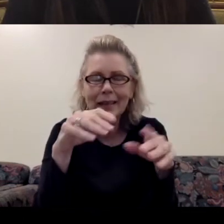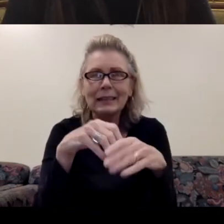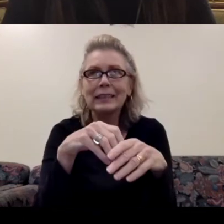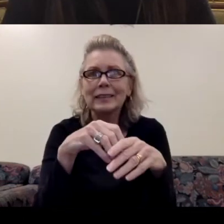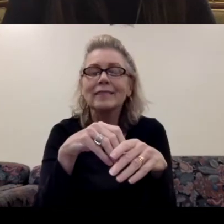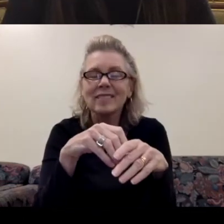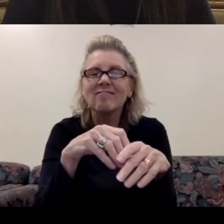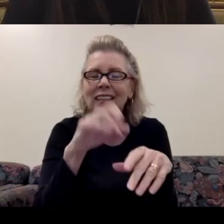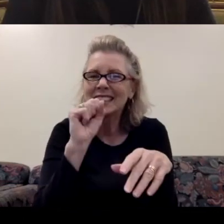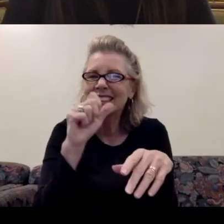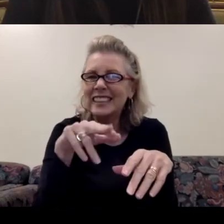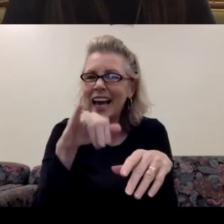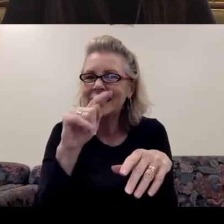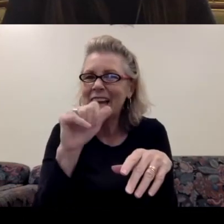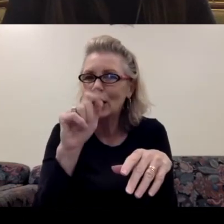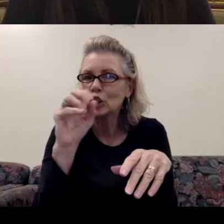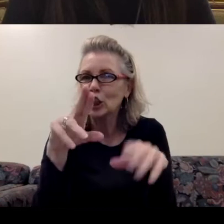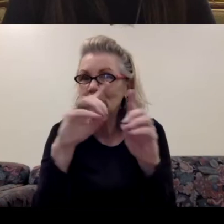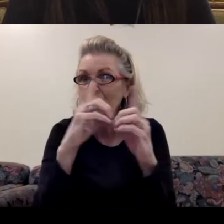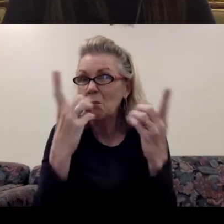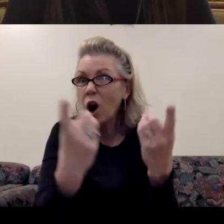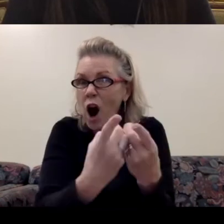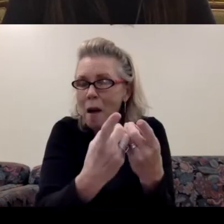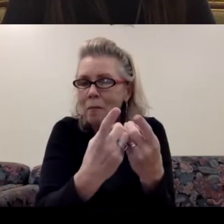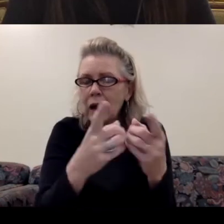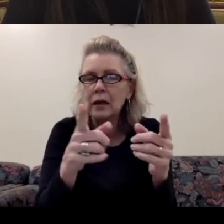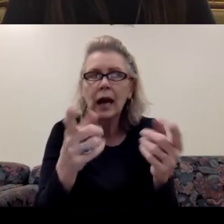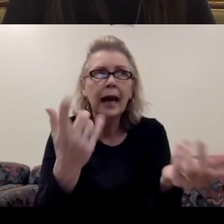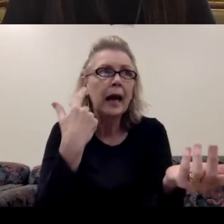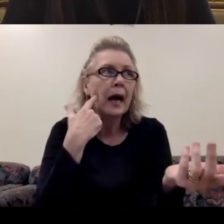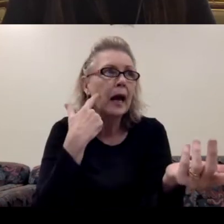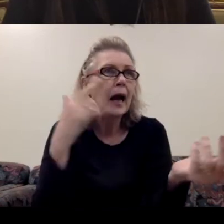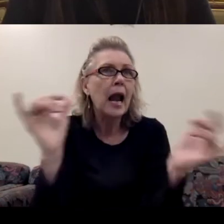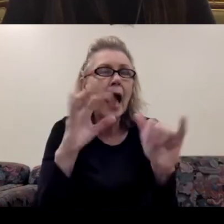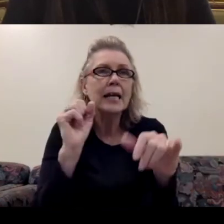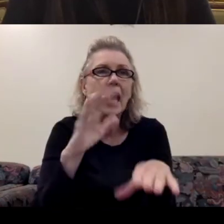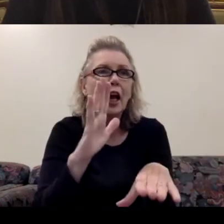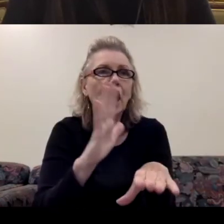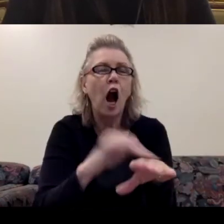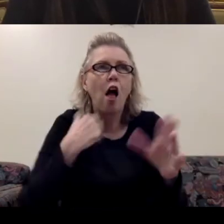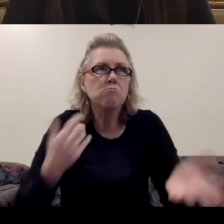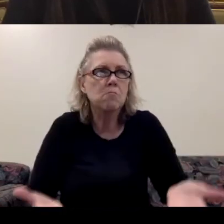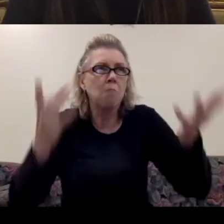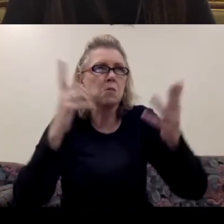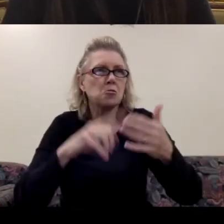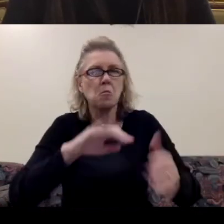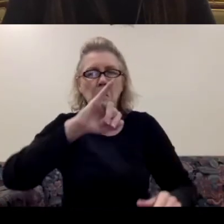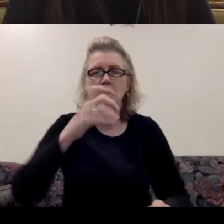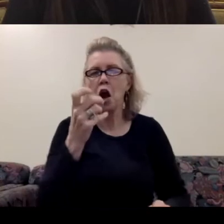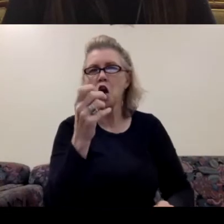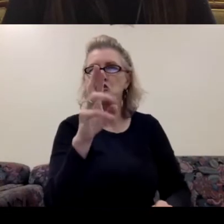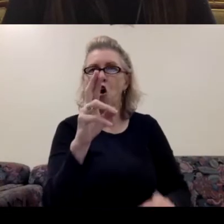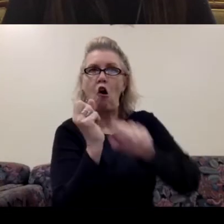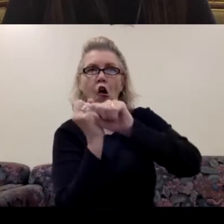department was like getting called up to the major leagues of the maintenance world.